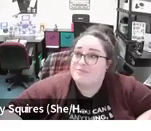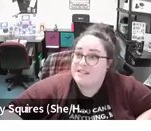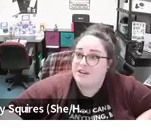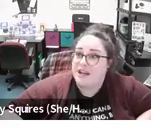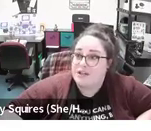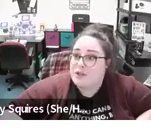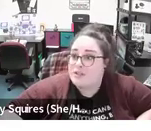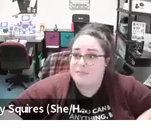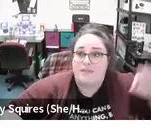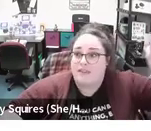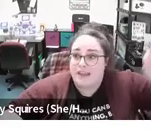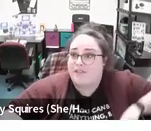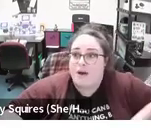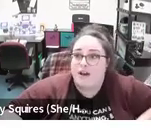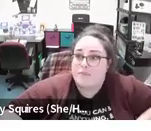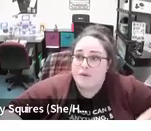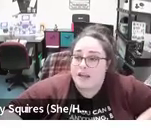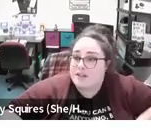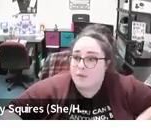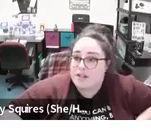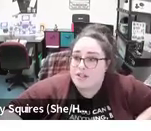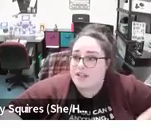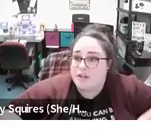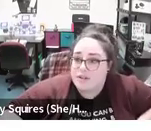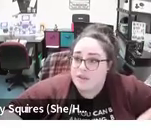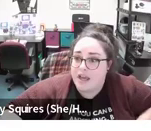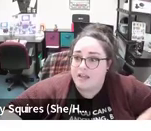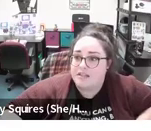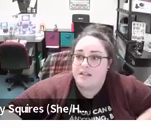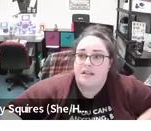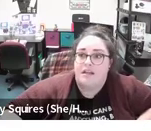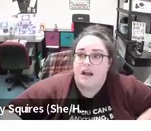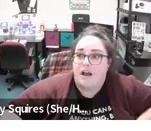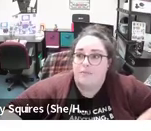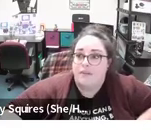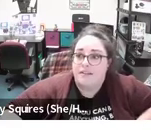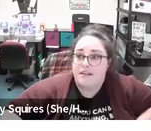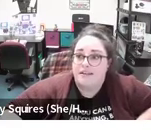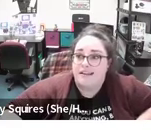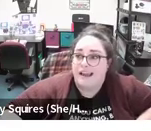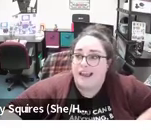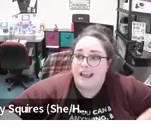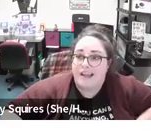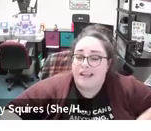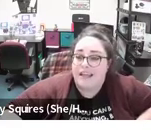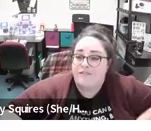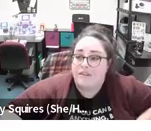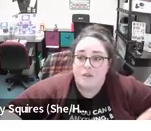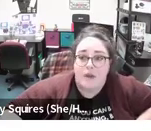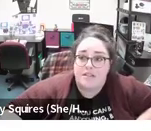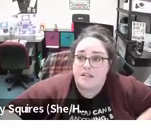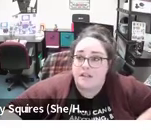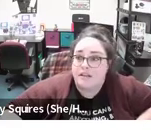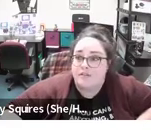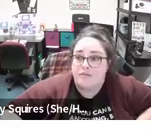hand raised raising your hand too is a perfect thing if you want to unmute and ask a question you can do that um and if